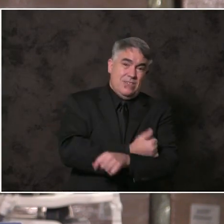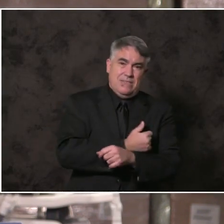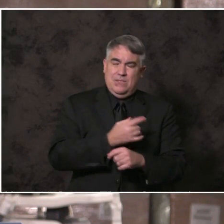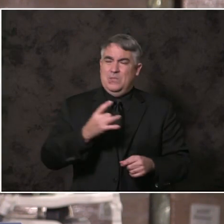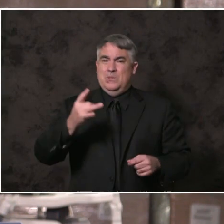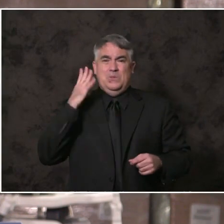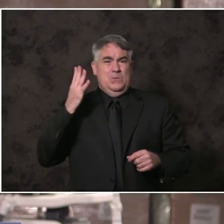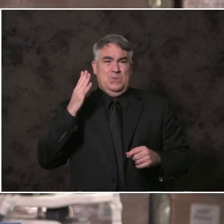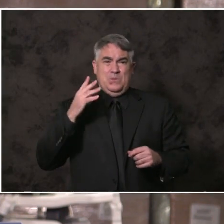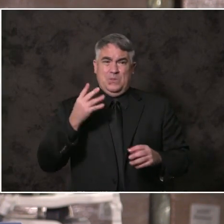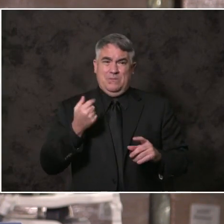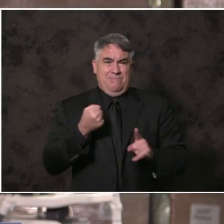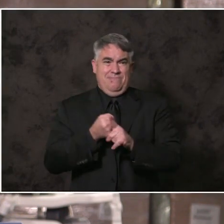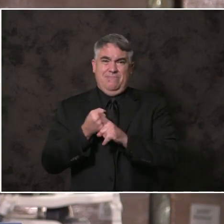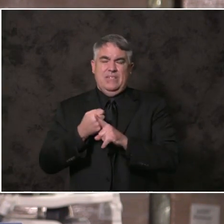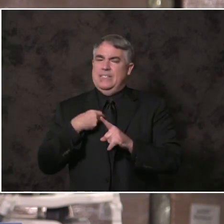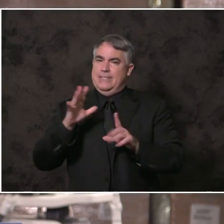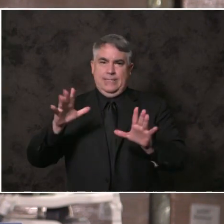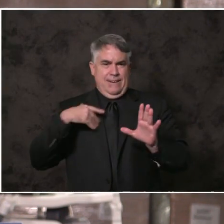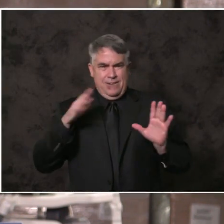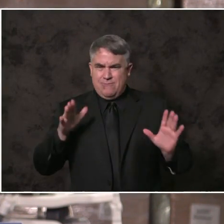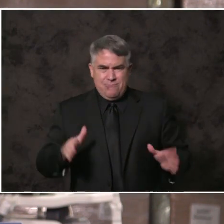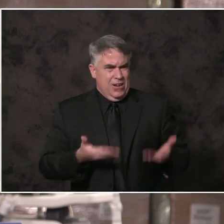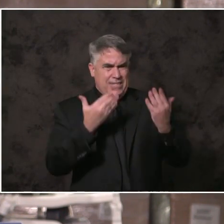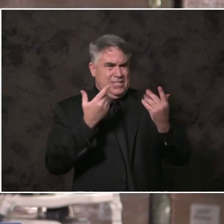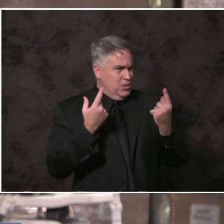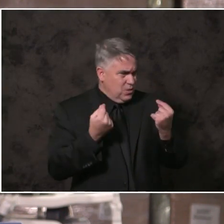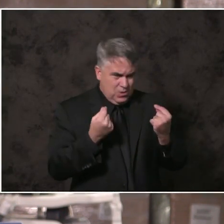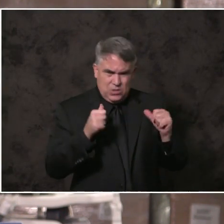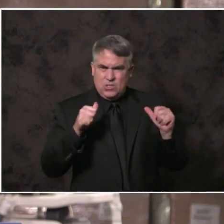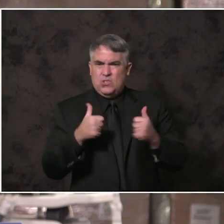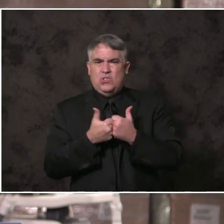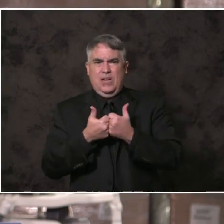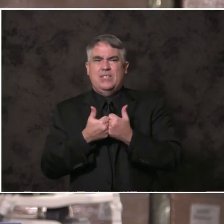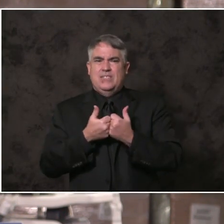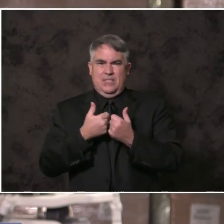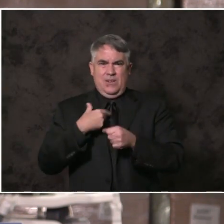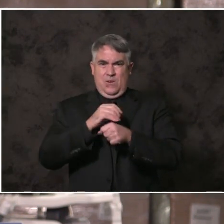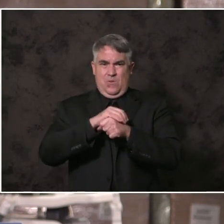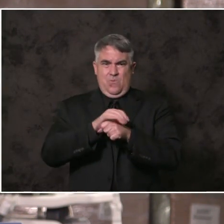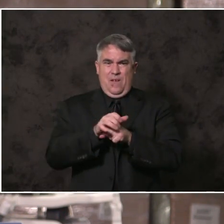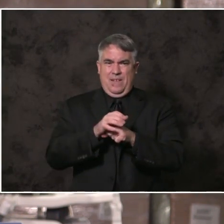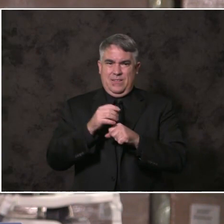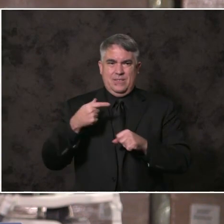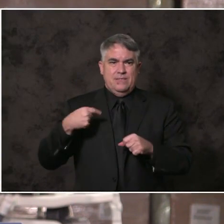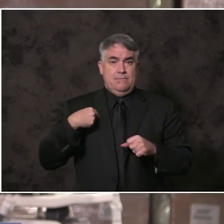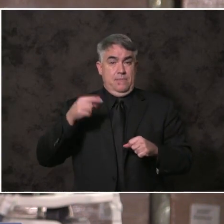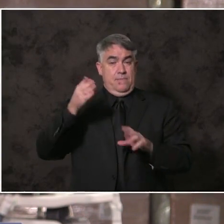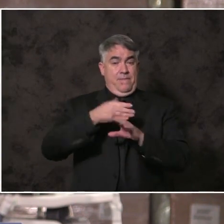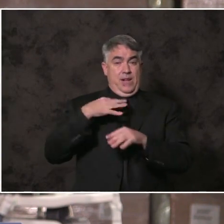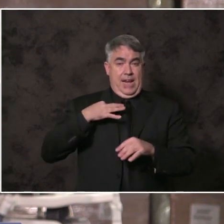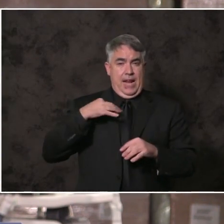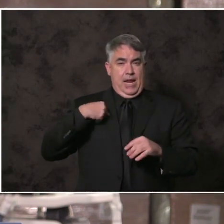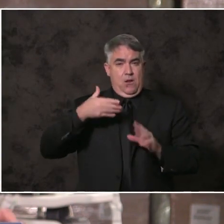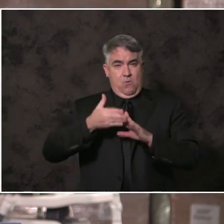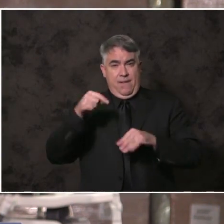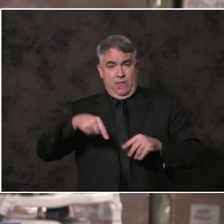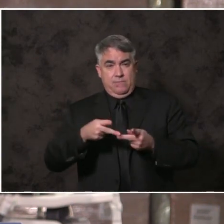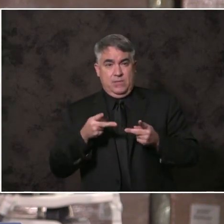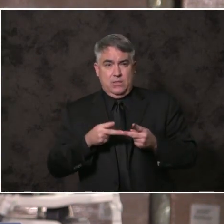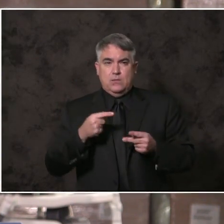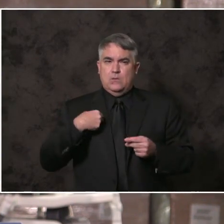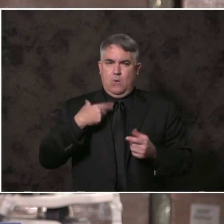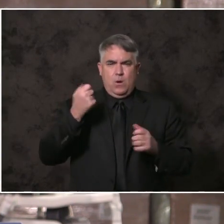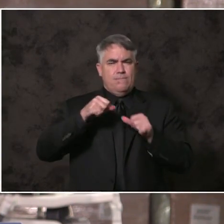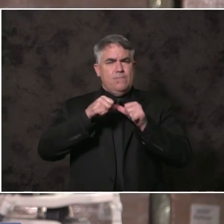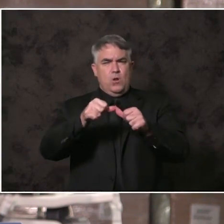to meet this challenge. Even before COVID as a candidate for this office, I made clear my highest long-term priority is